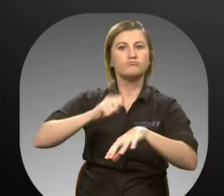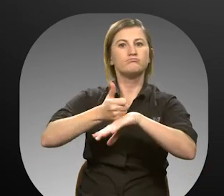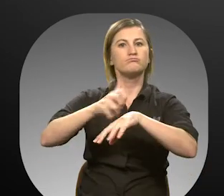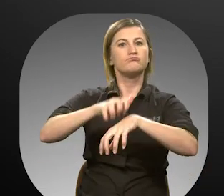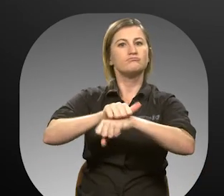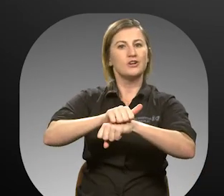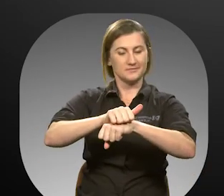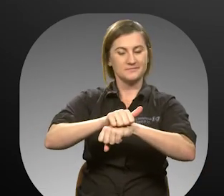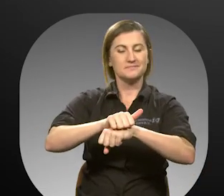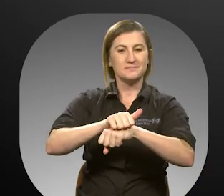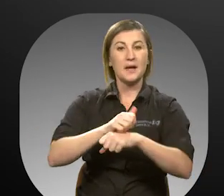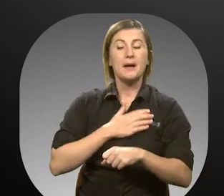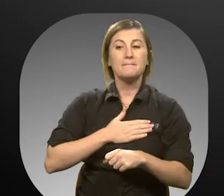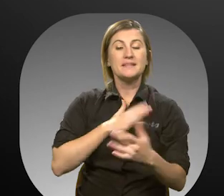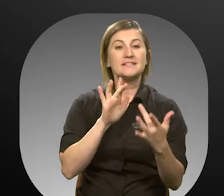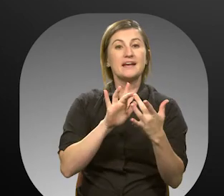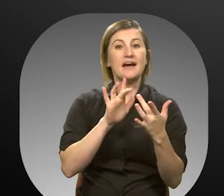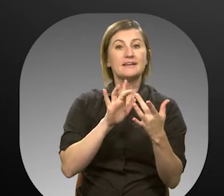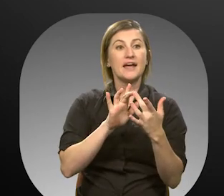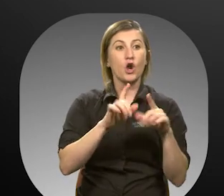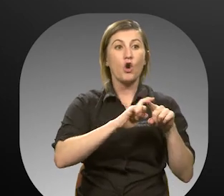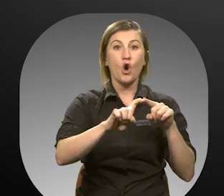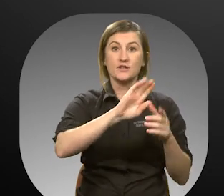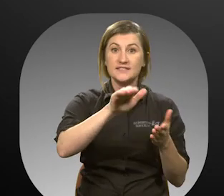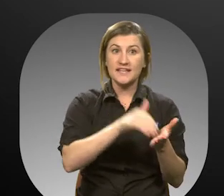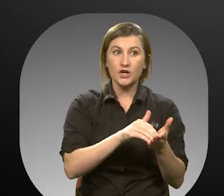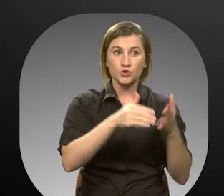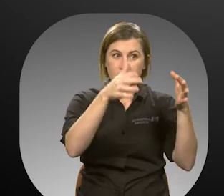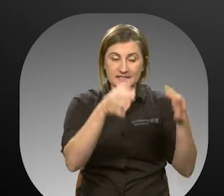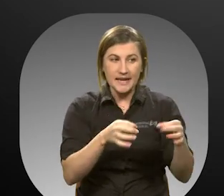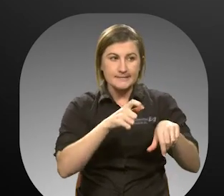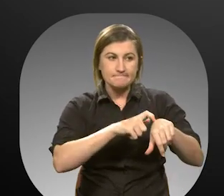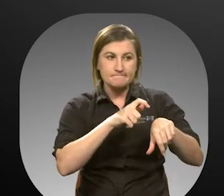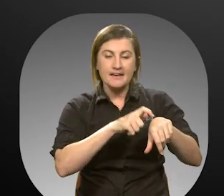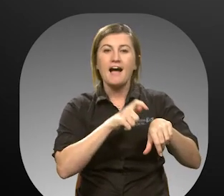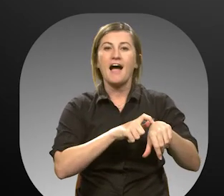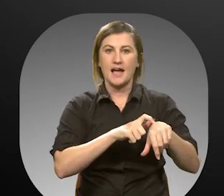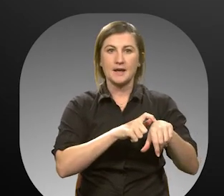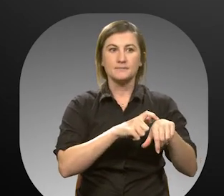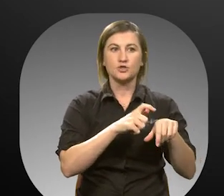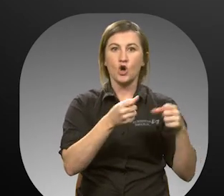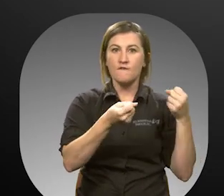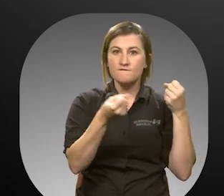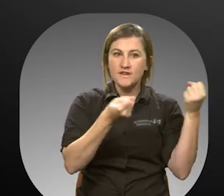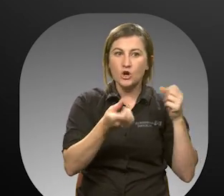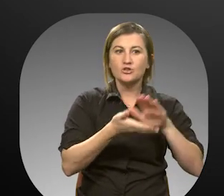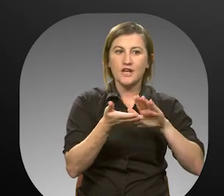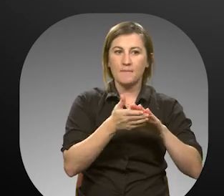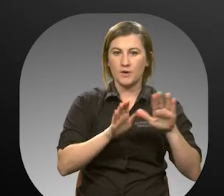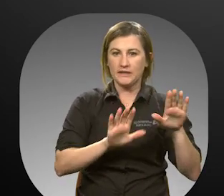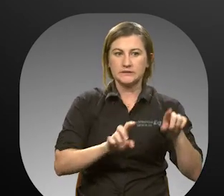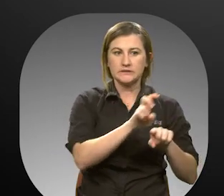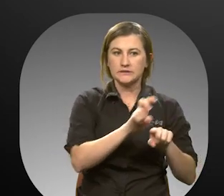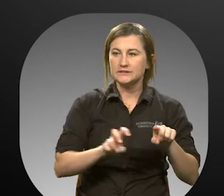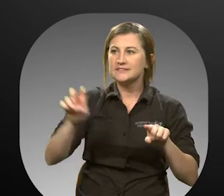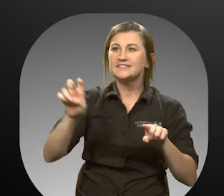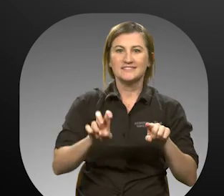your appointment. Please contact the call center to determine what times the vehicles operate between service areas.